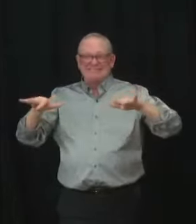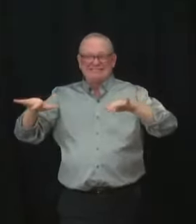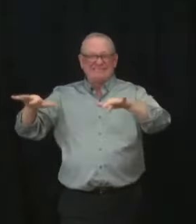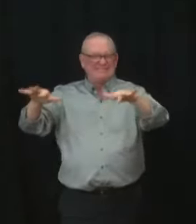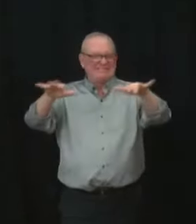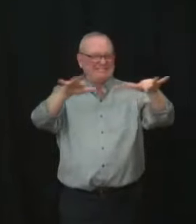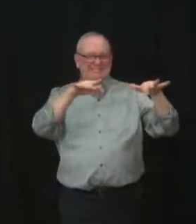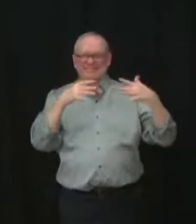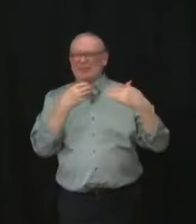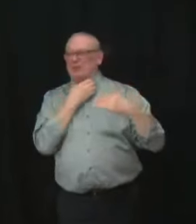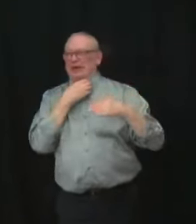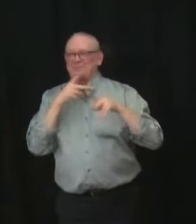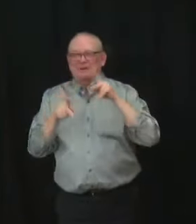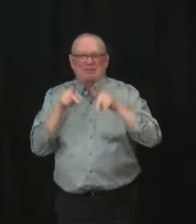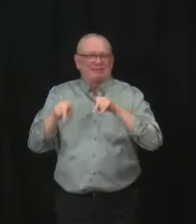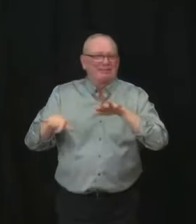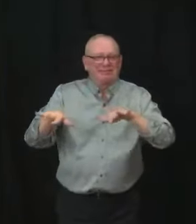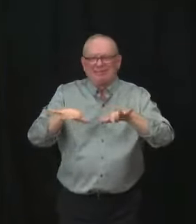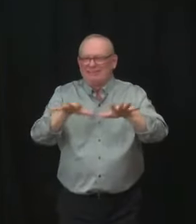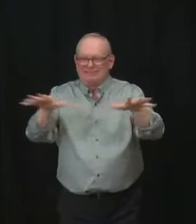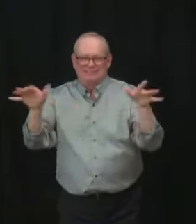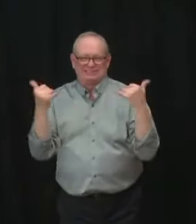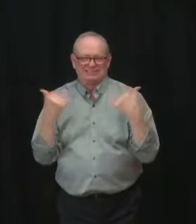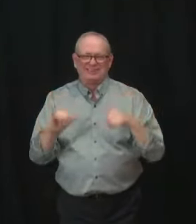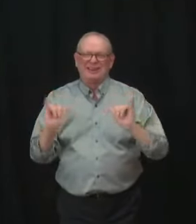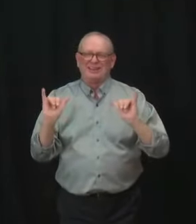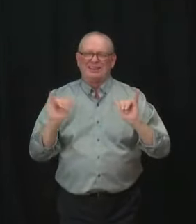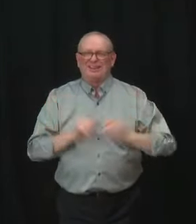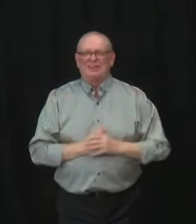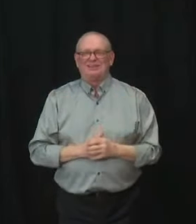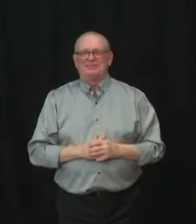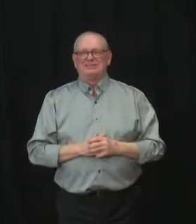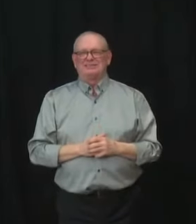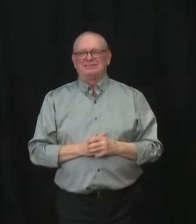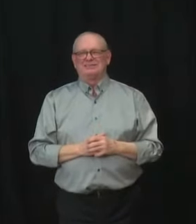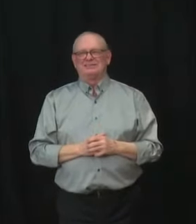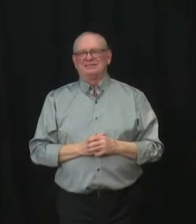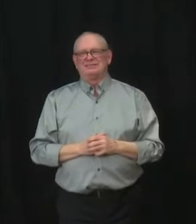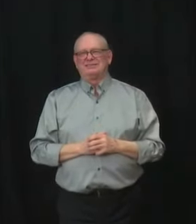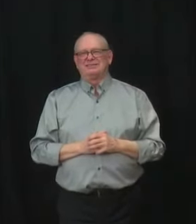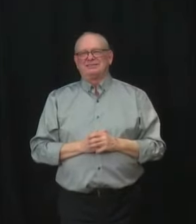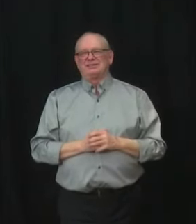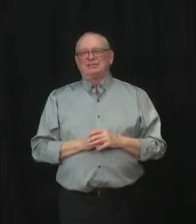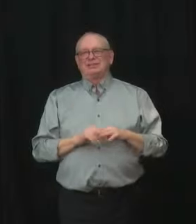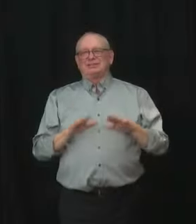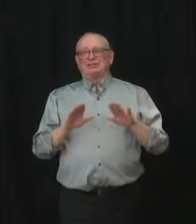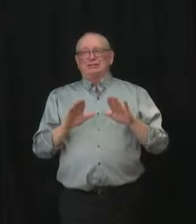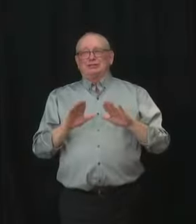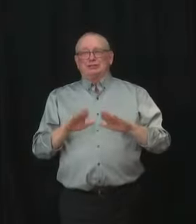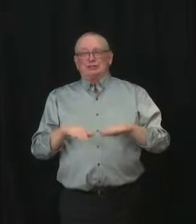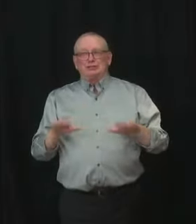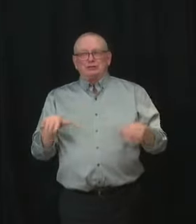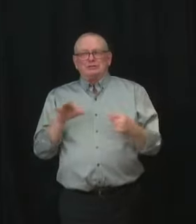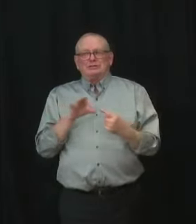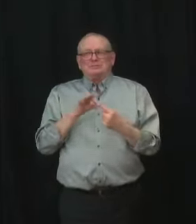still high, and that while children and especially kids in the younger age group, that 5 to 11 group,